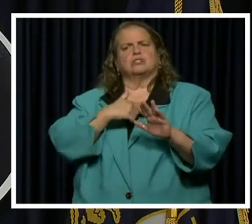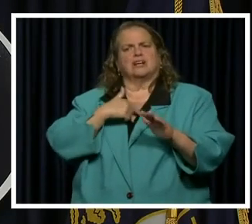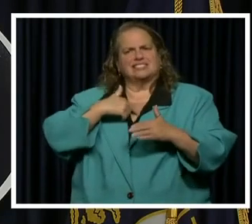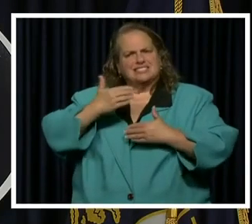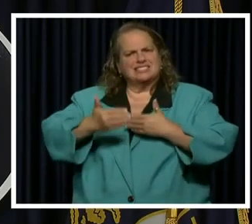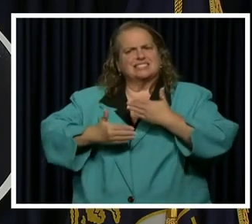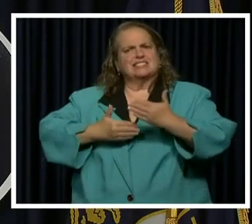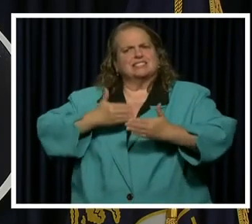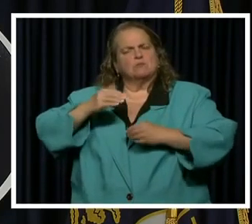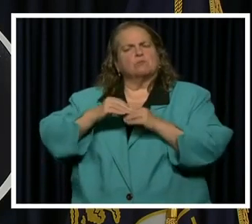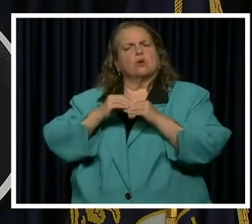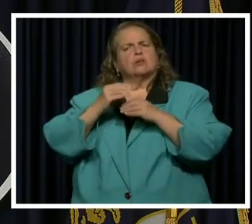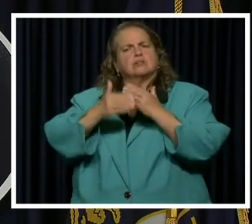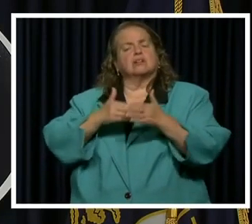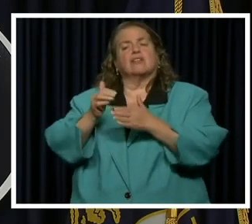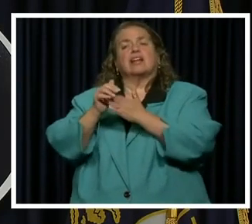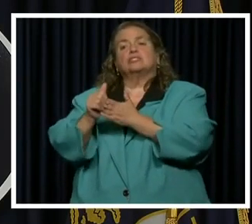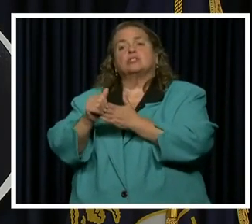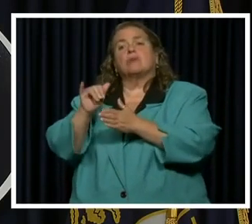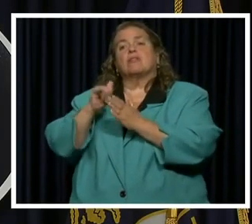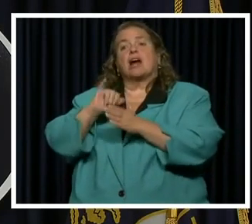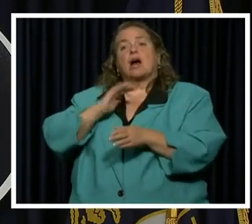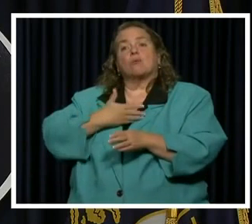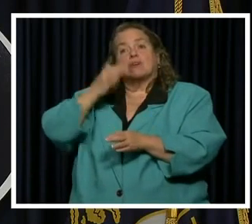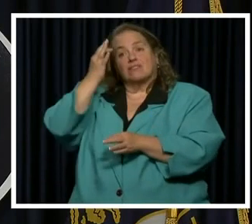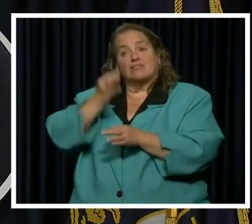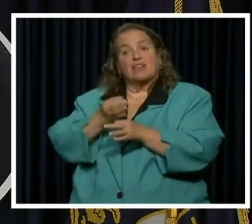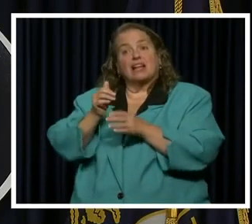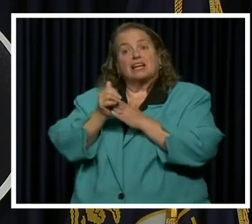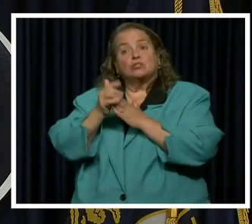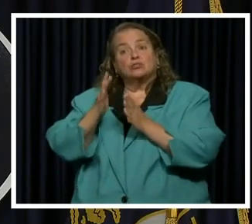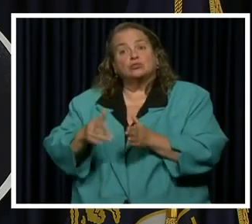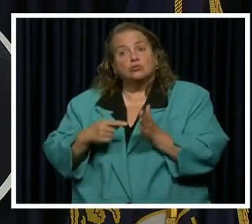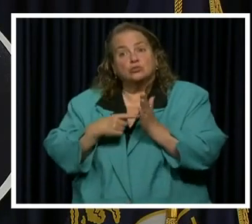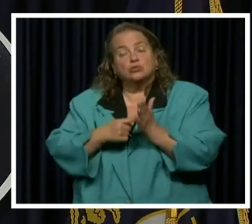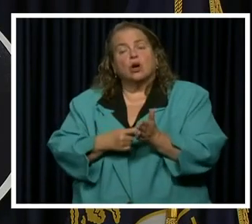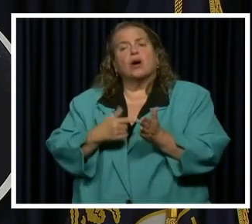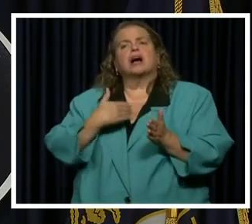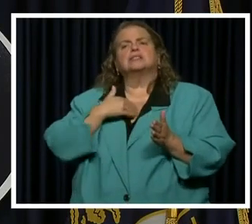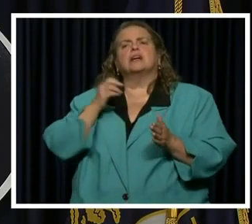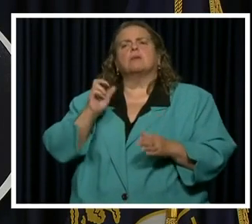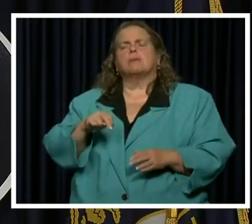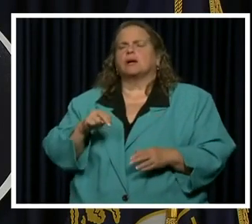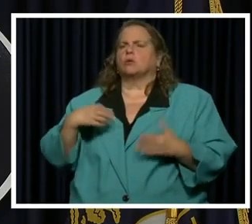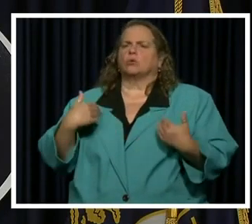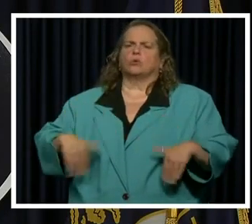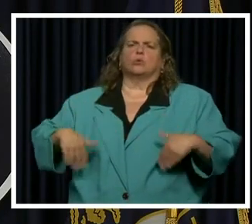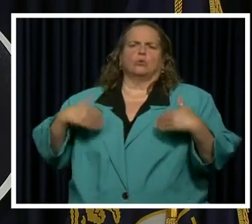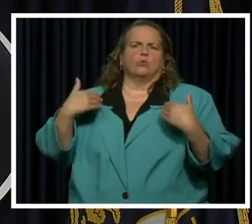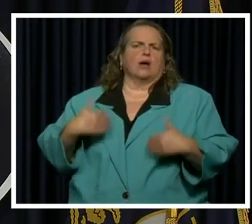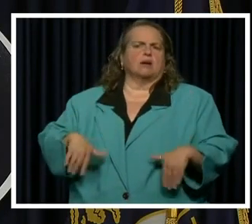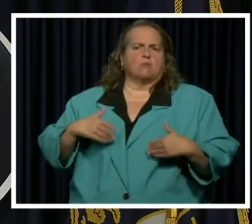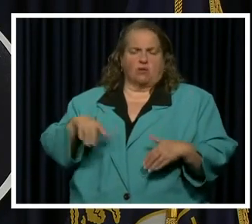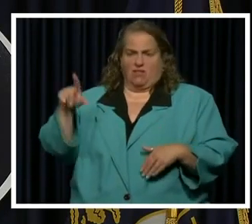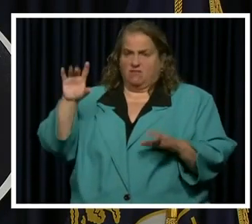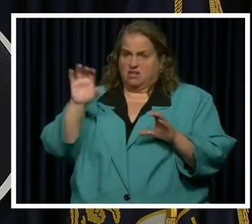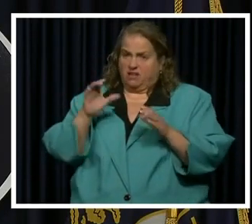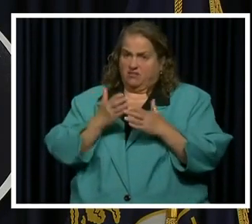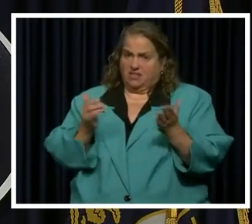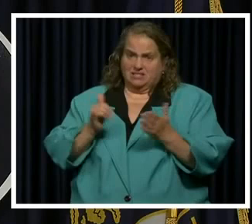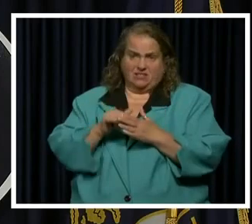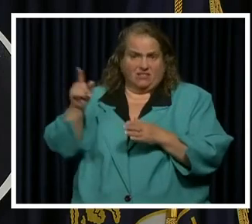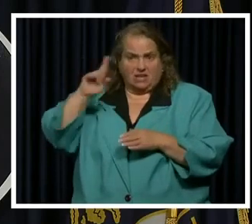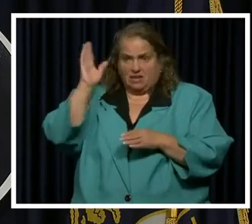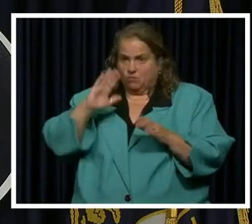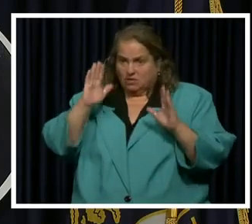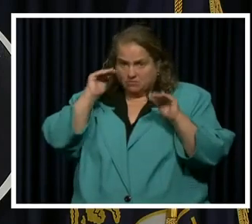Uh, the leadership that our faith leaders have shown has been incredible. Um, they have done things that they never